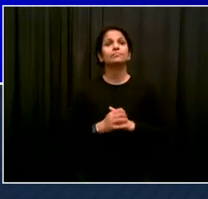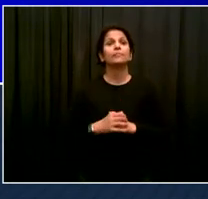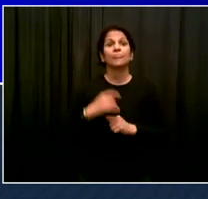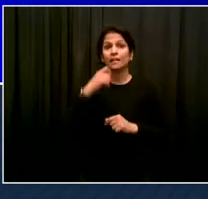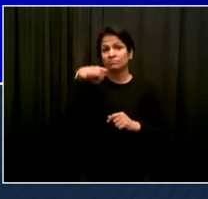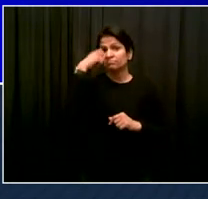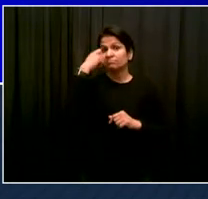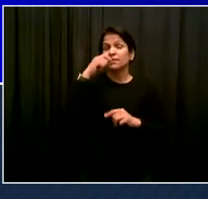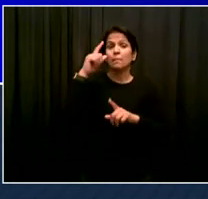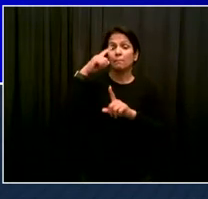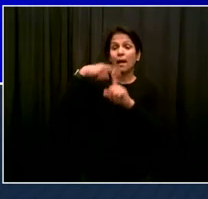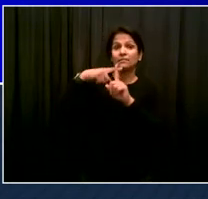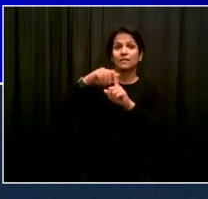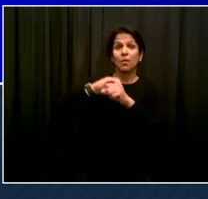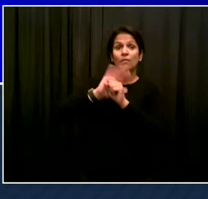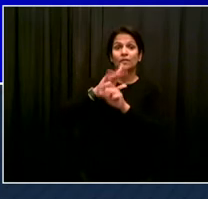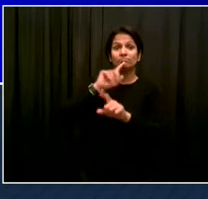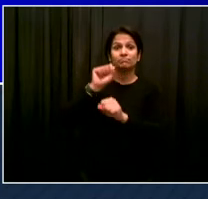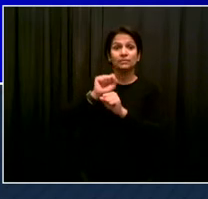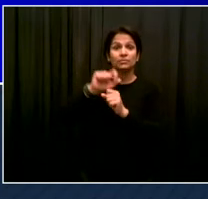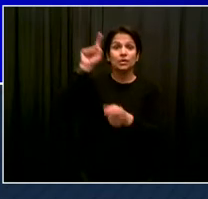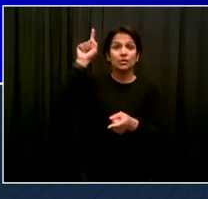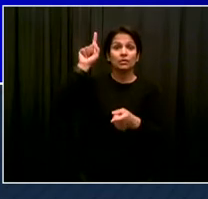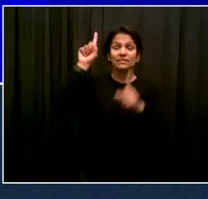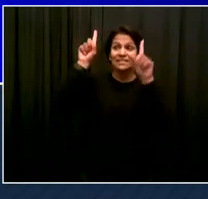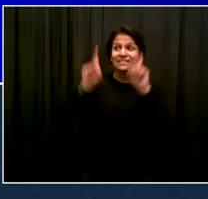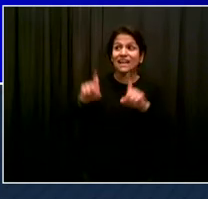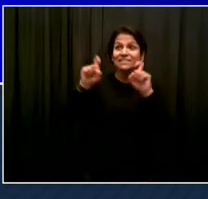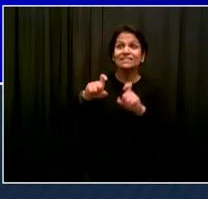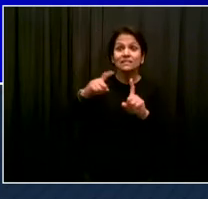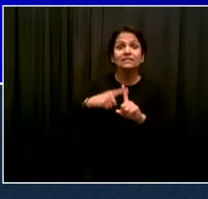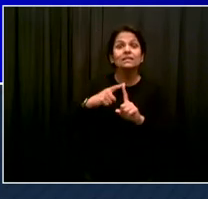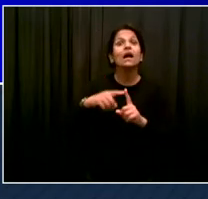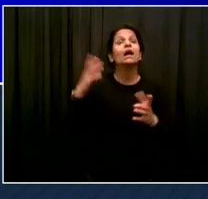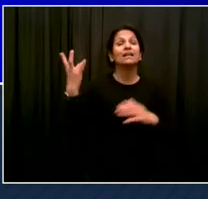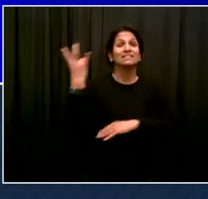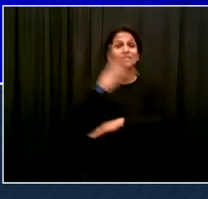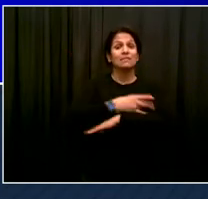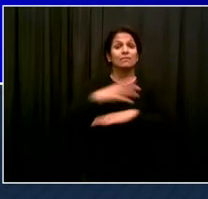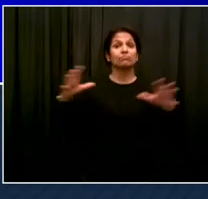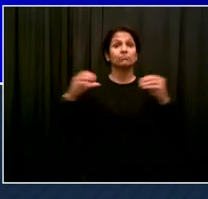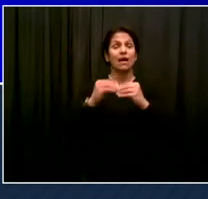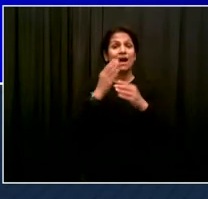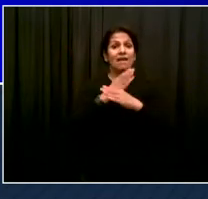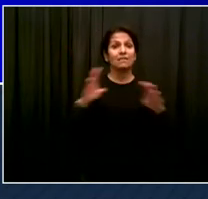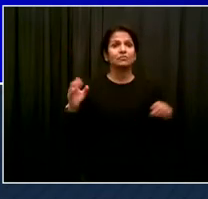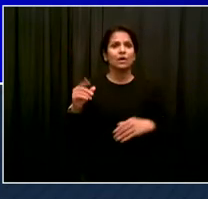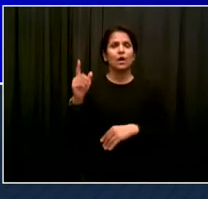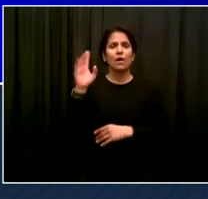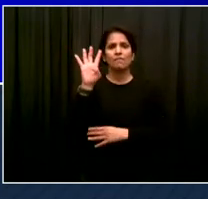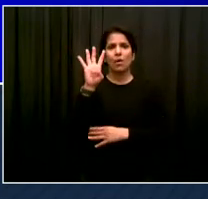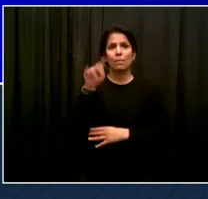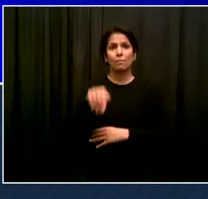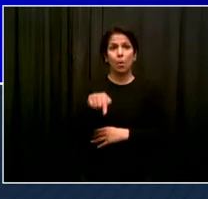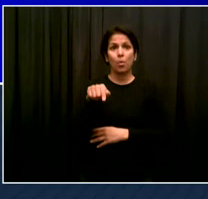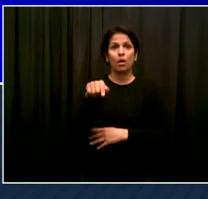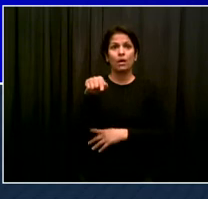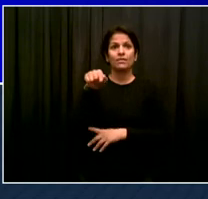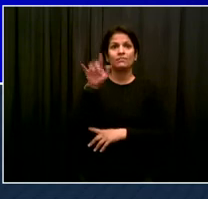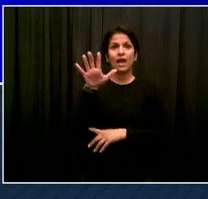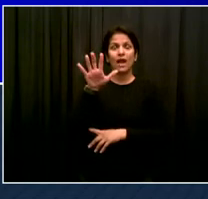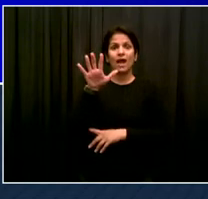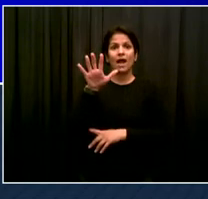COVID-19. Today's report on a seven-day rolling average, the lowest we've seen in a long, long time, 4.54 percent. Why?